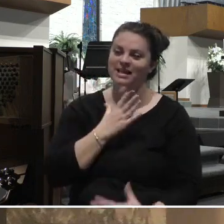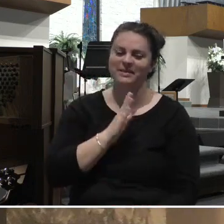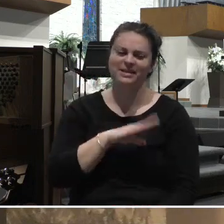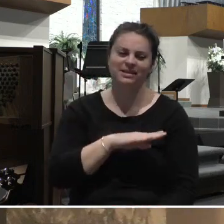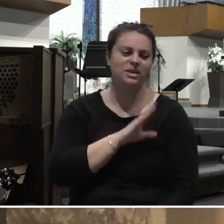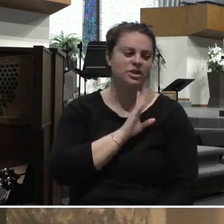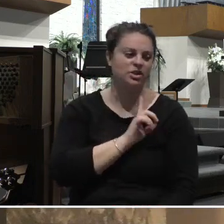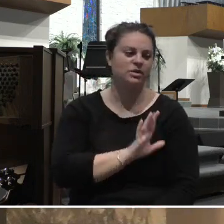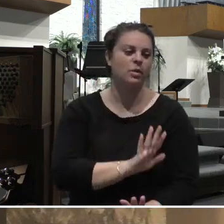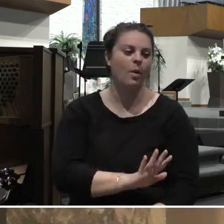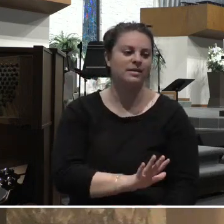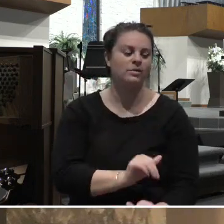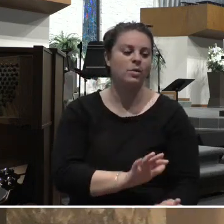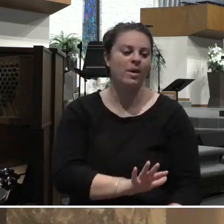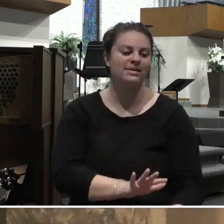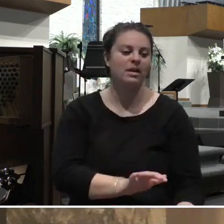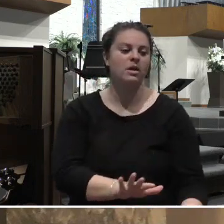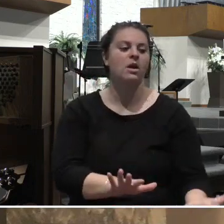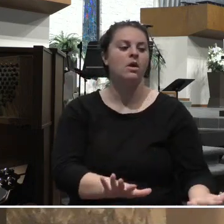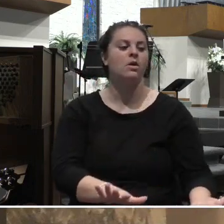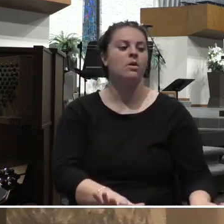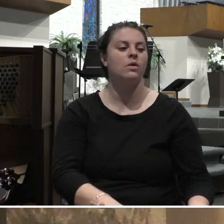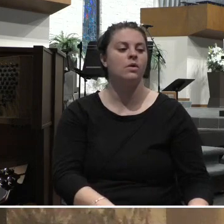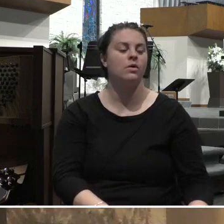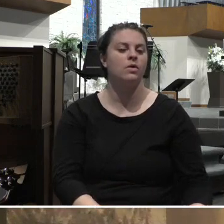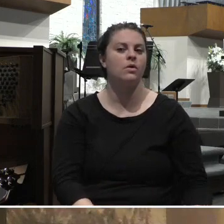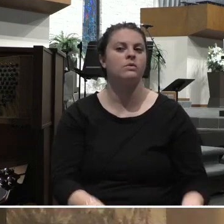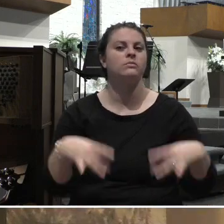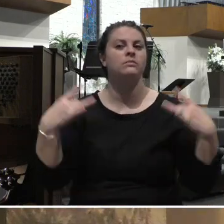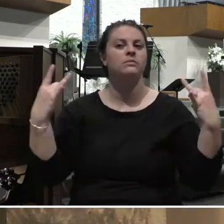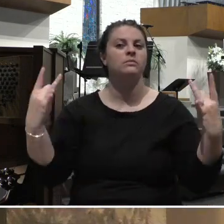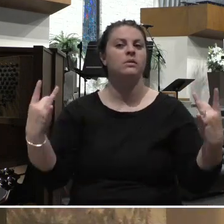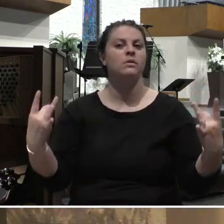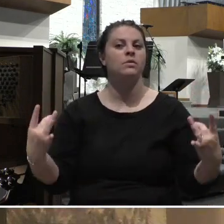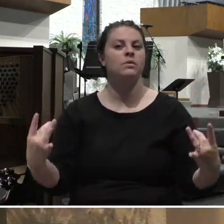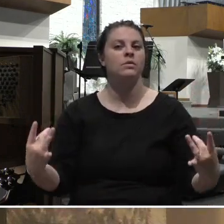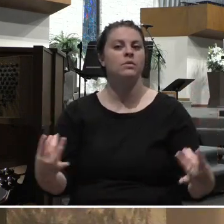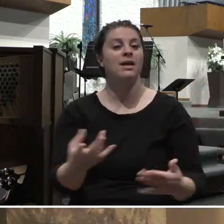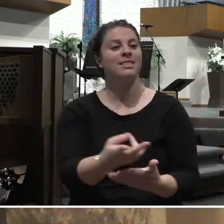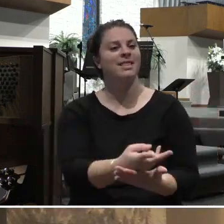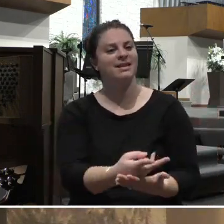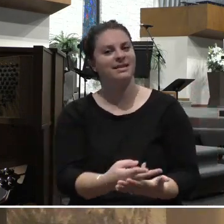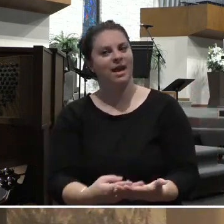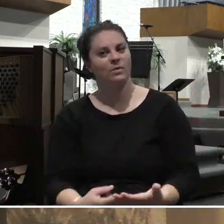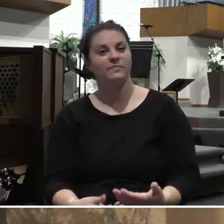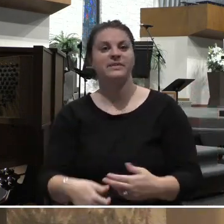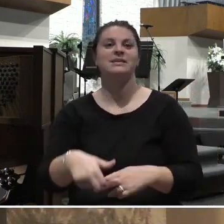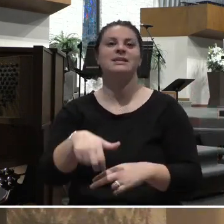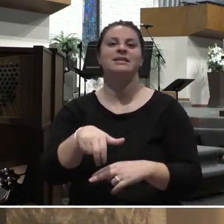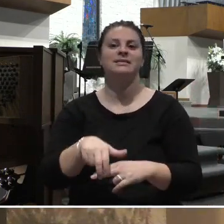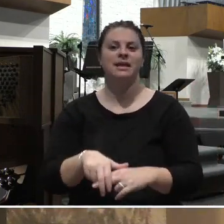quiet down, calm down, lay down, sit down.